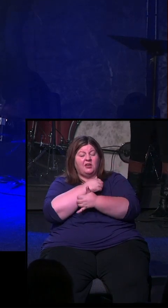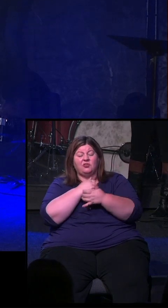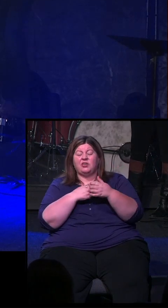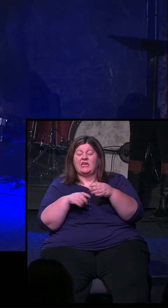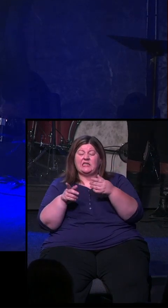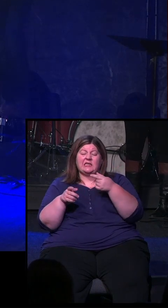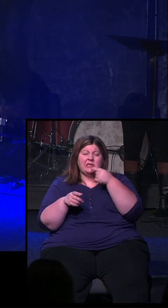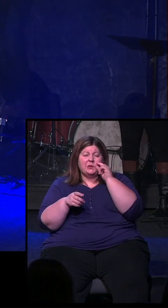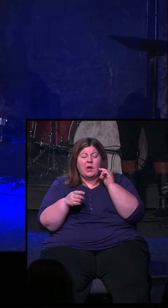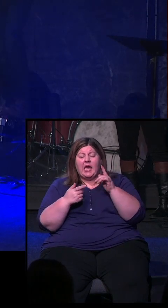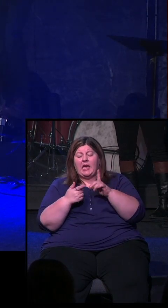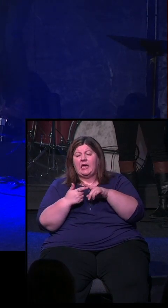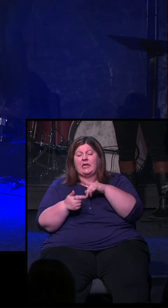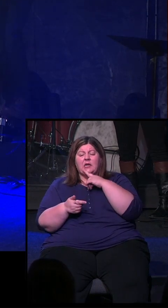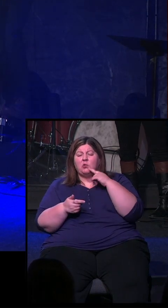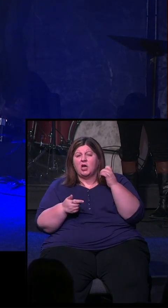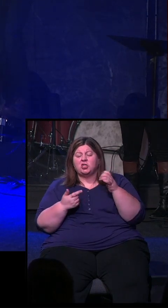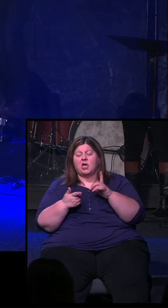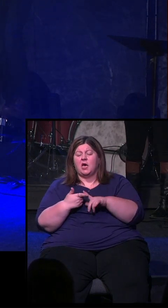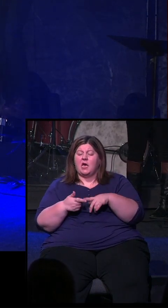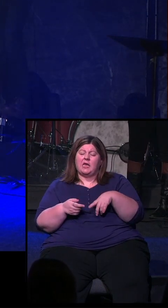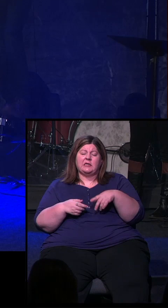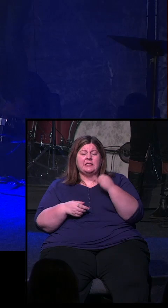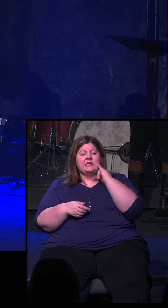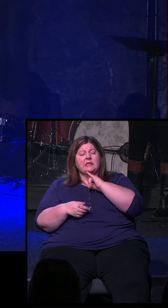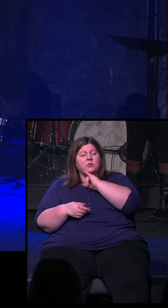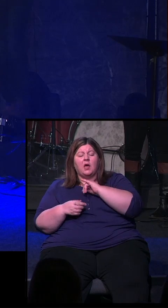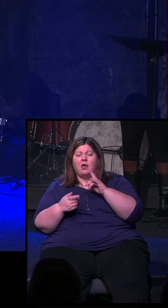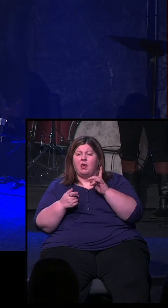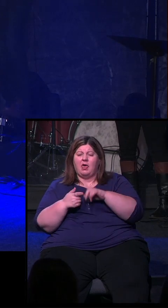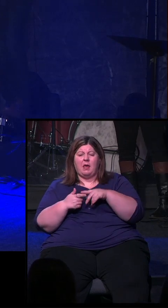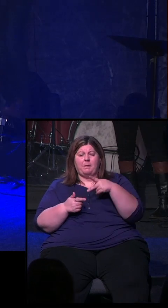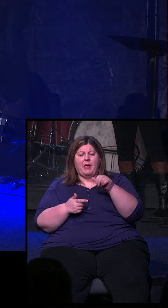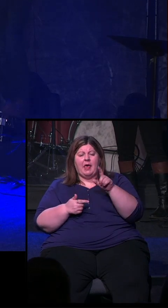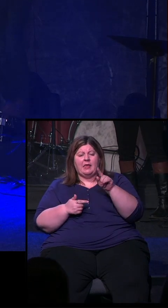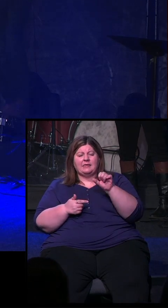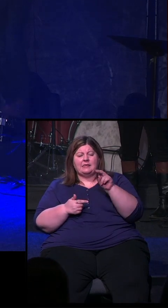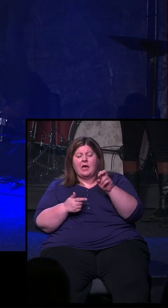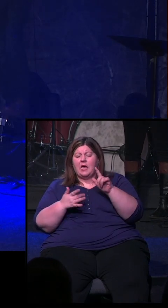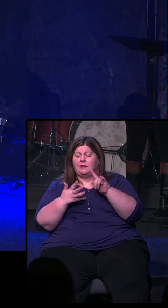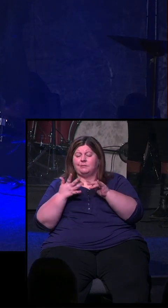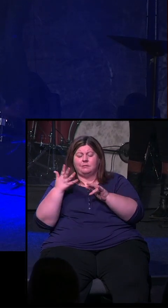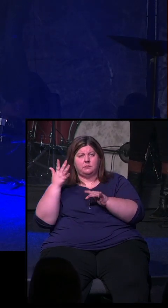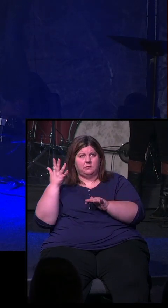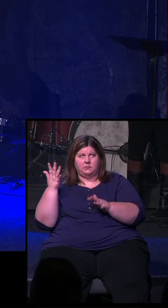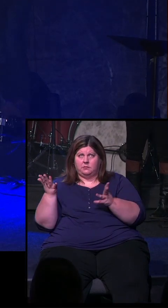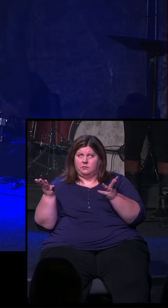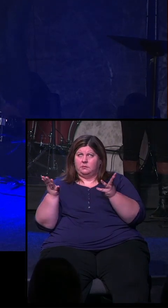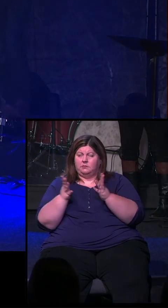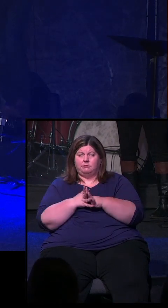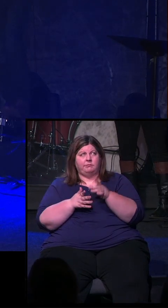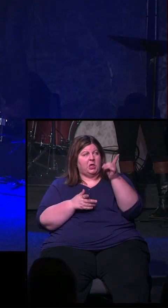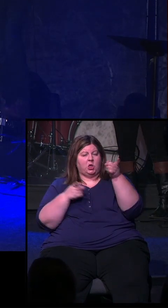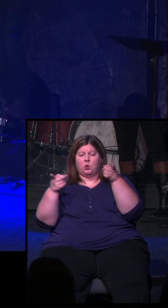and Russia and Israel and Palestine, you are Lord of all. You are over